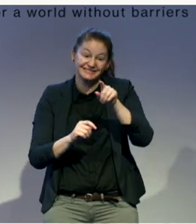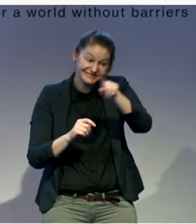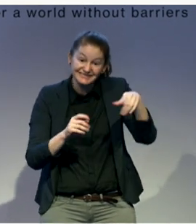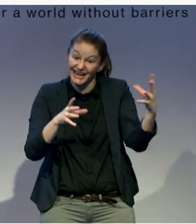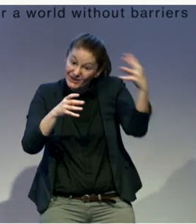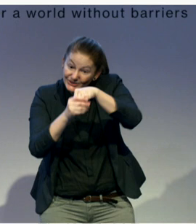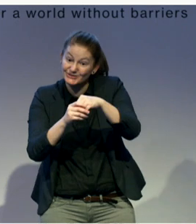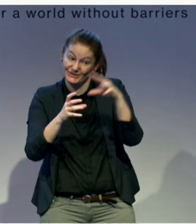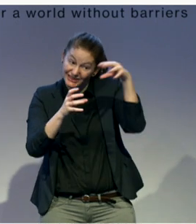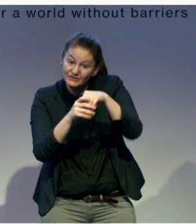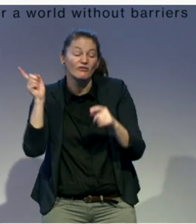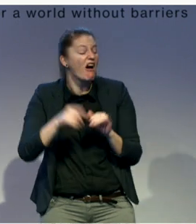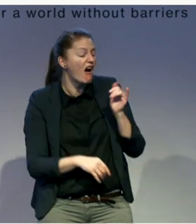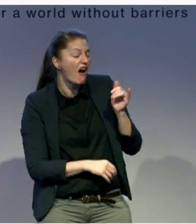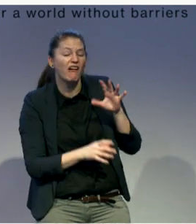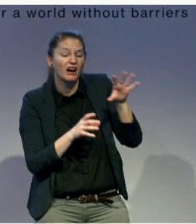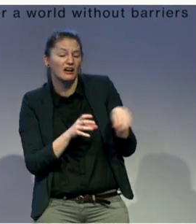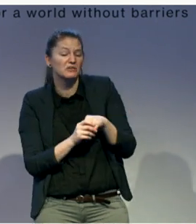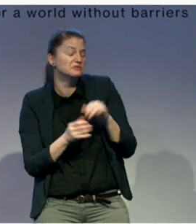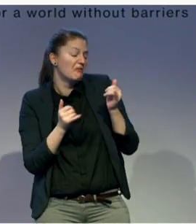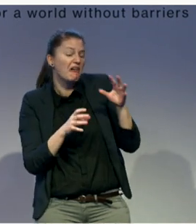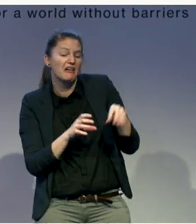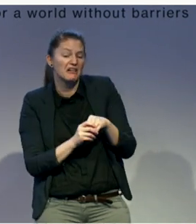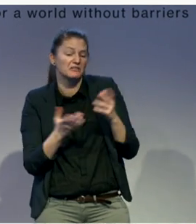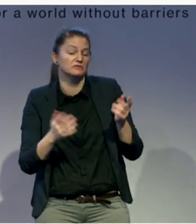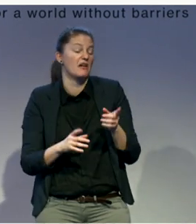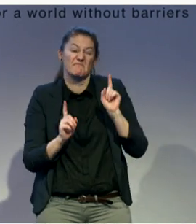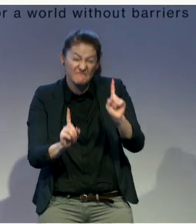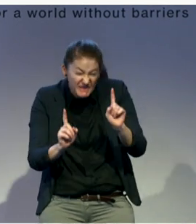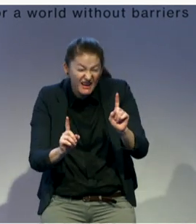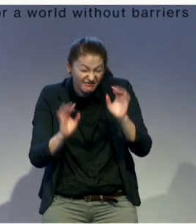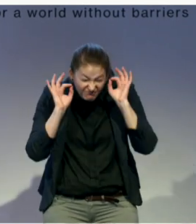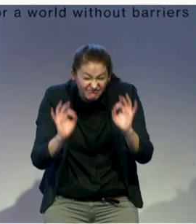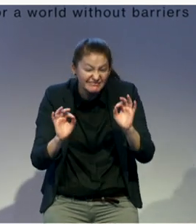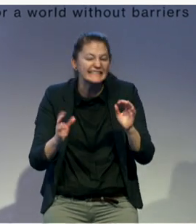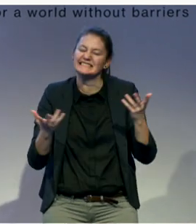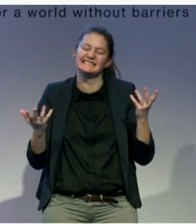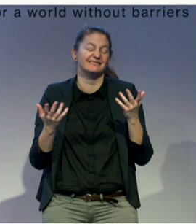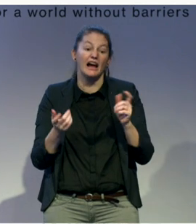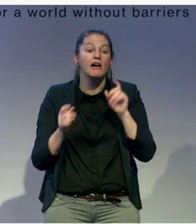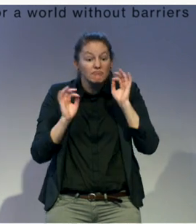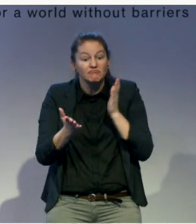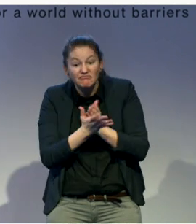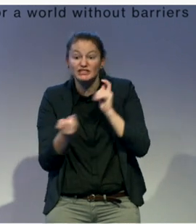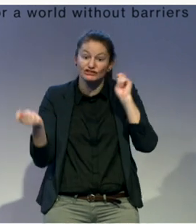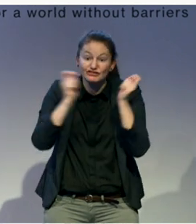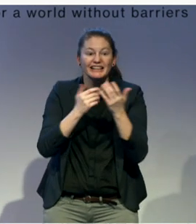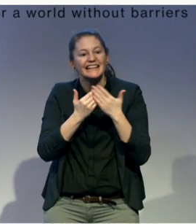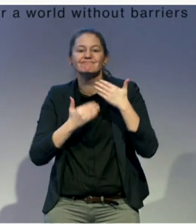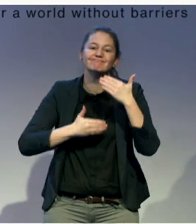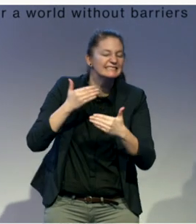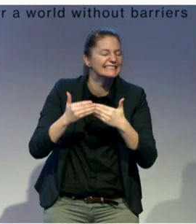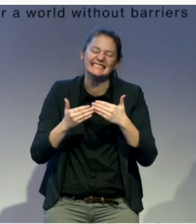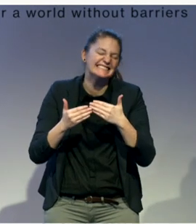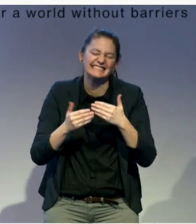big challenge. Yes, we have the constitution, we have the disability act which promotes this. But I think we still have a lot